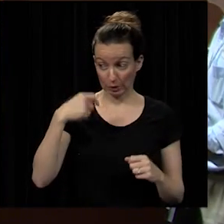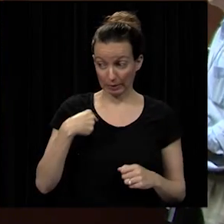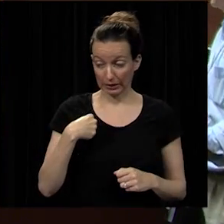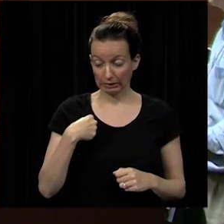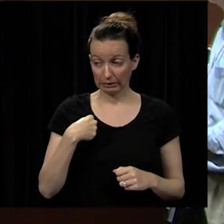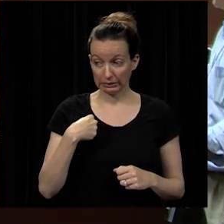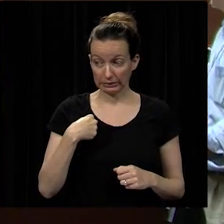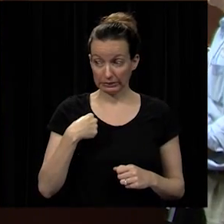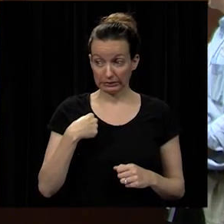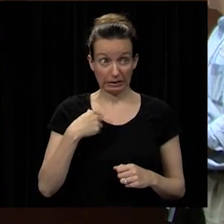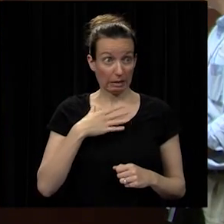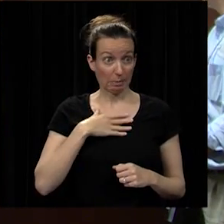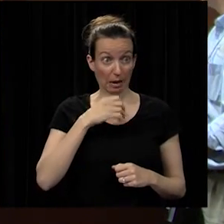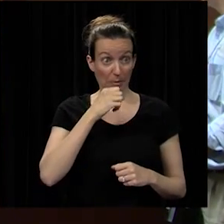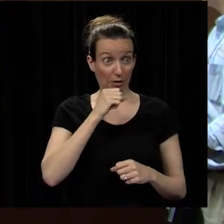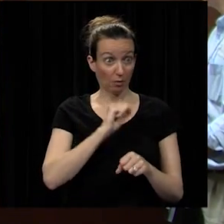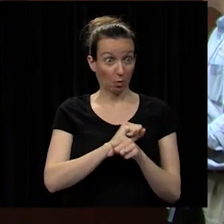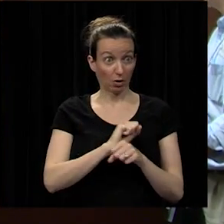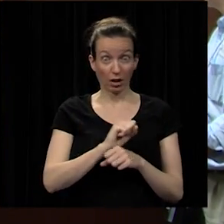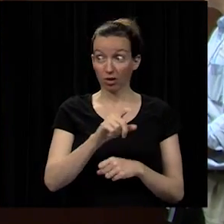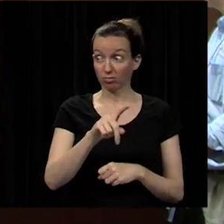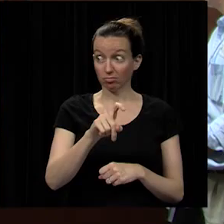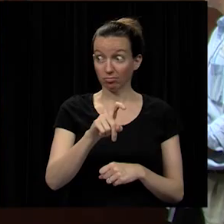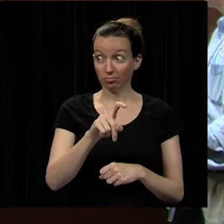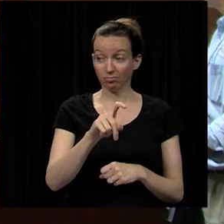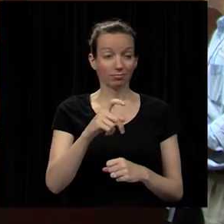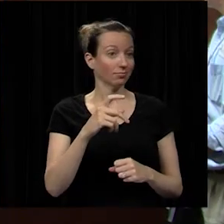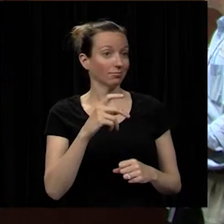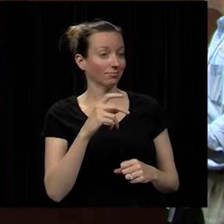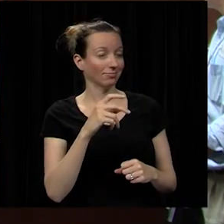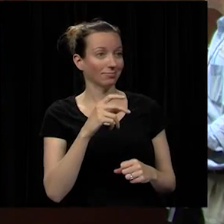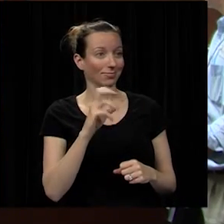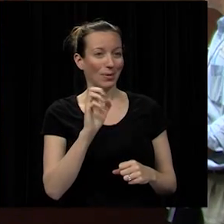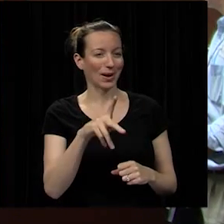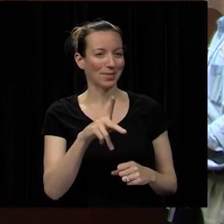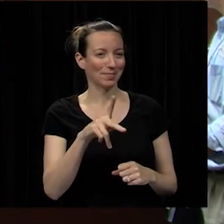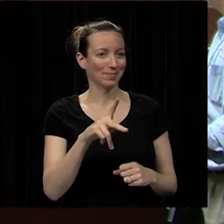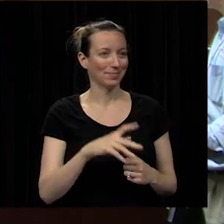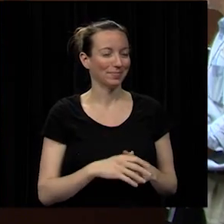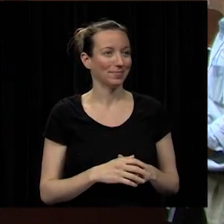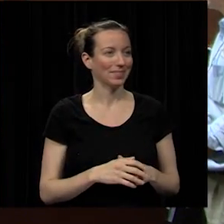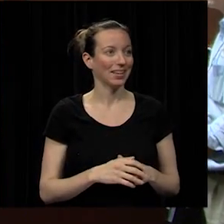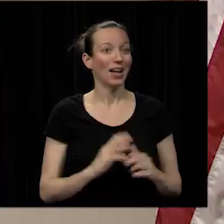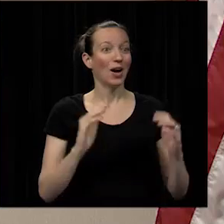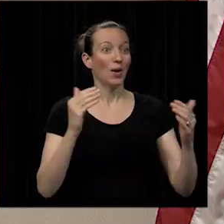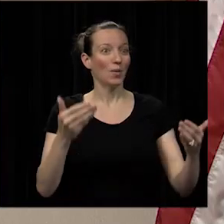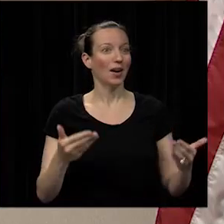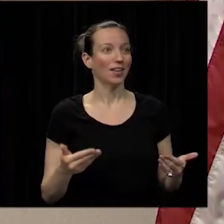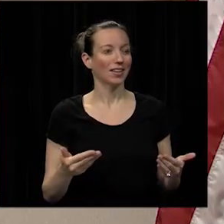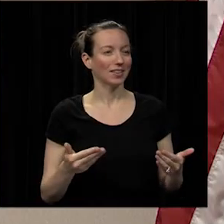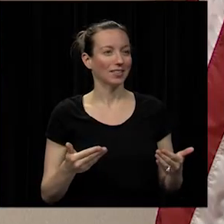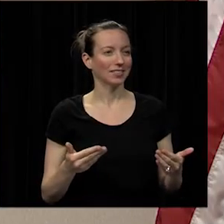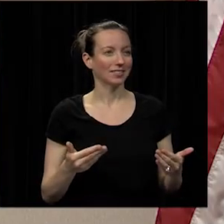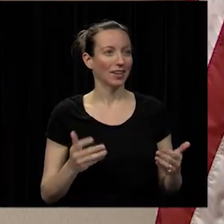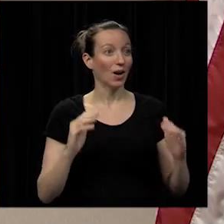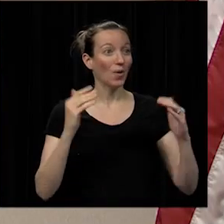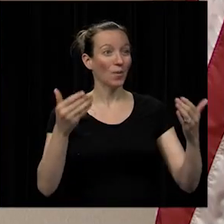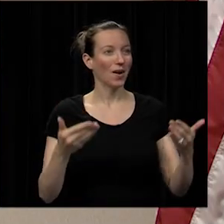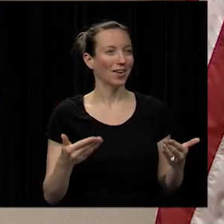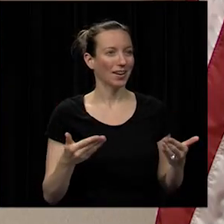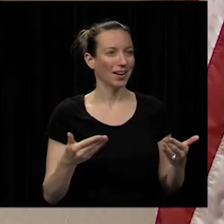is mine working okay welcome welcome